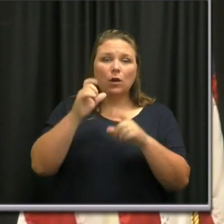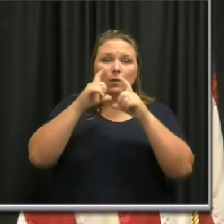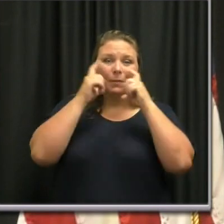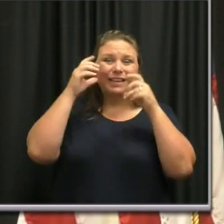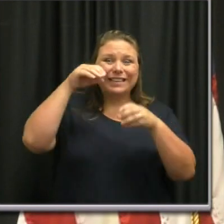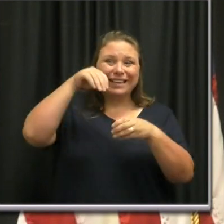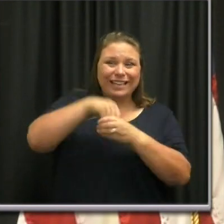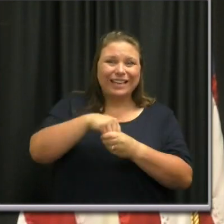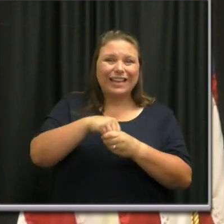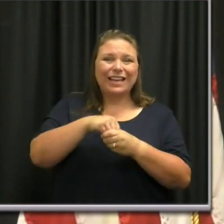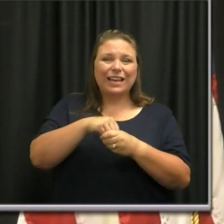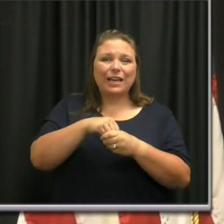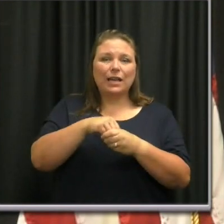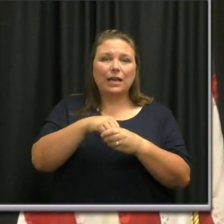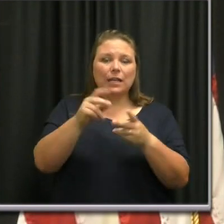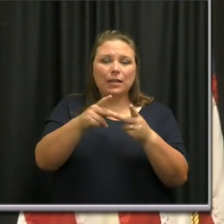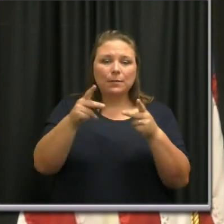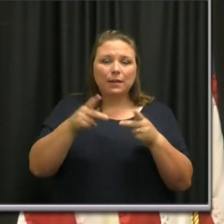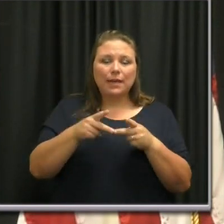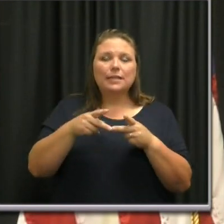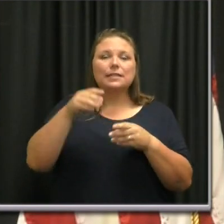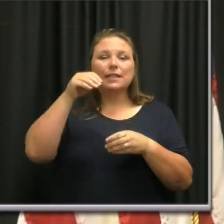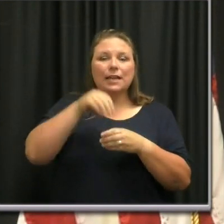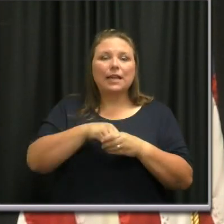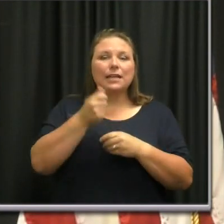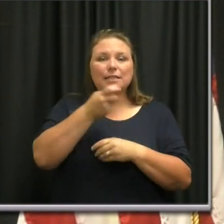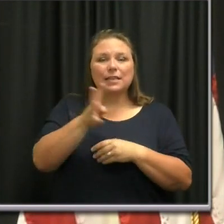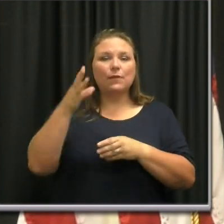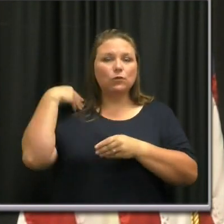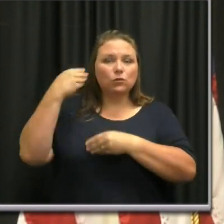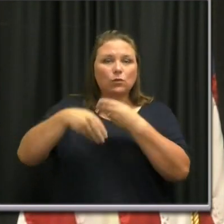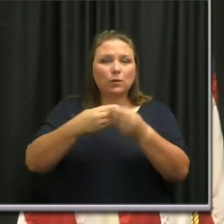in multi-generational homes? Thank you.